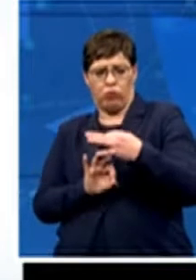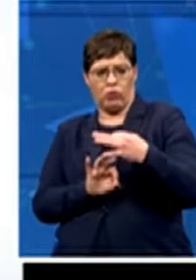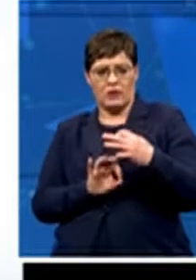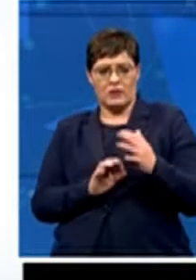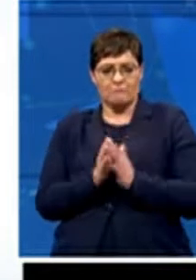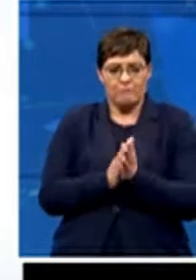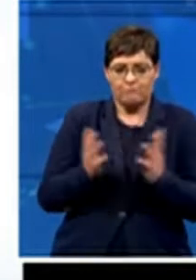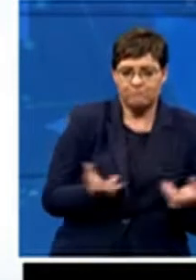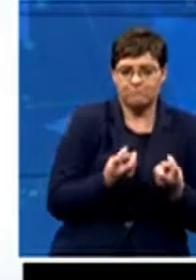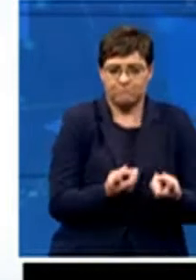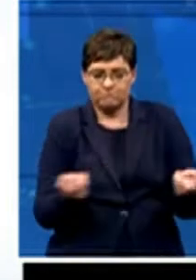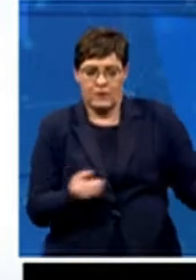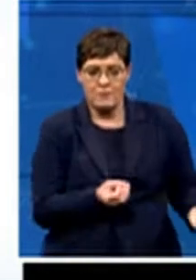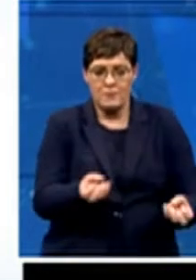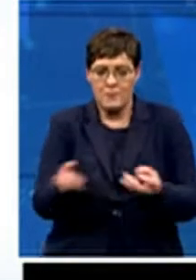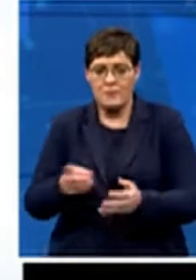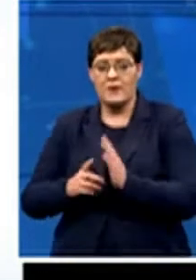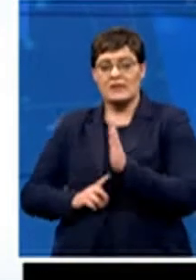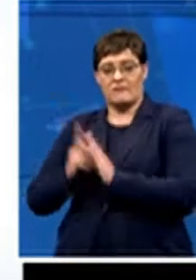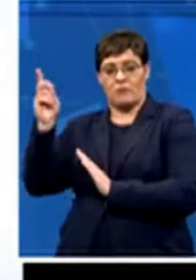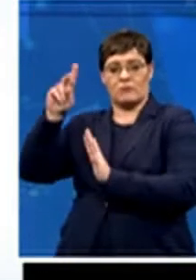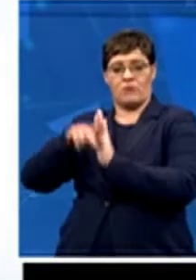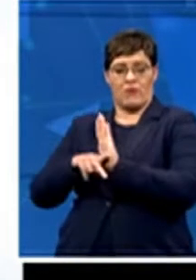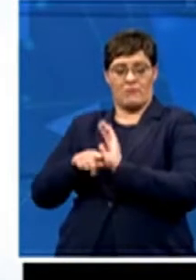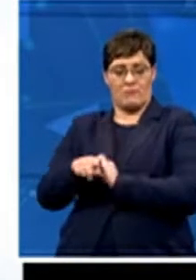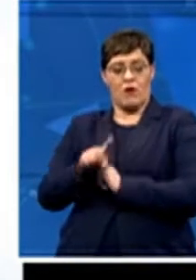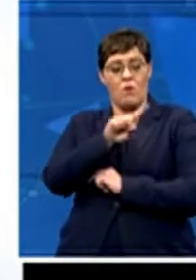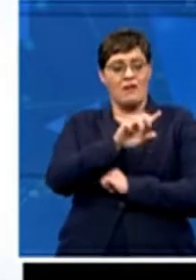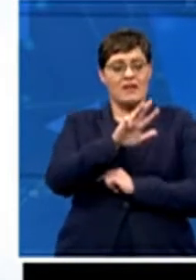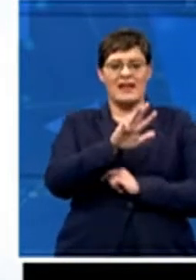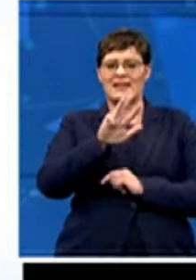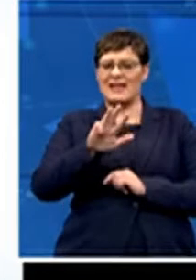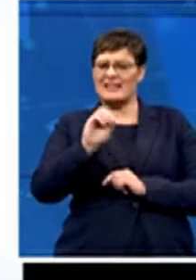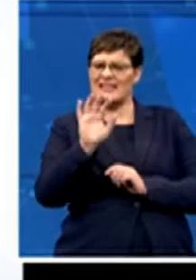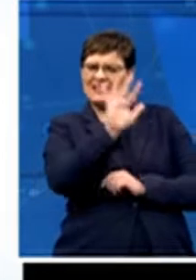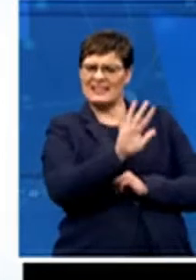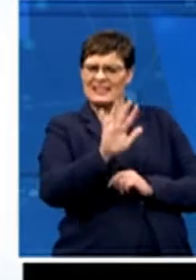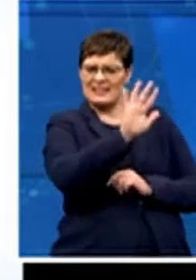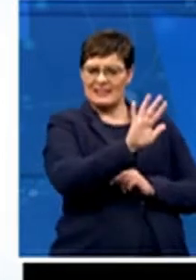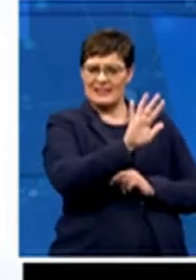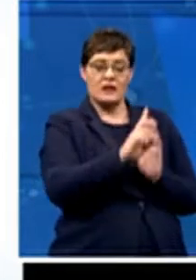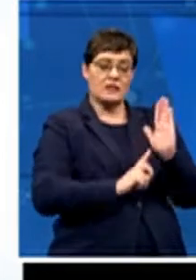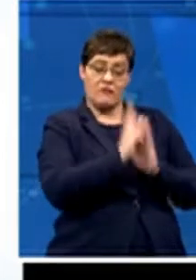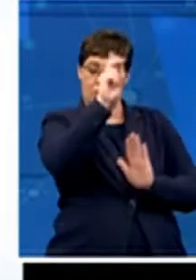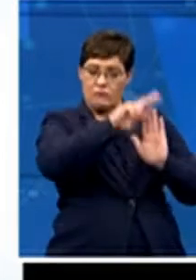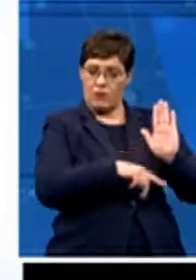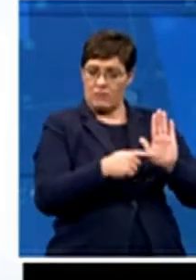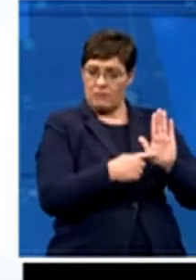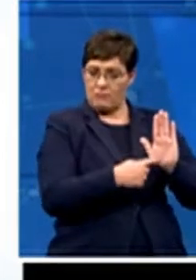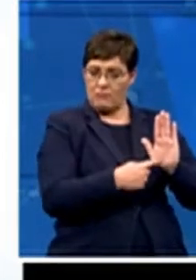program. So in the 1990s, the development program, the Baker's Biscuit program was very vibrant.